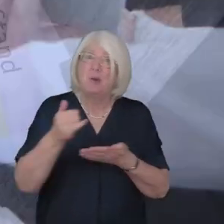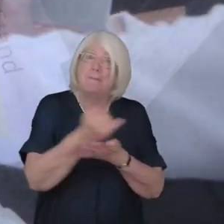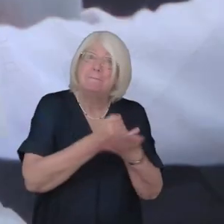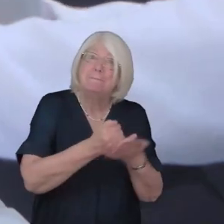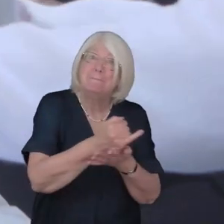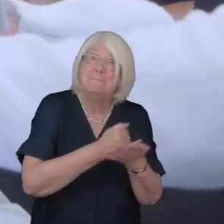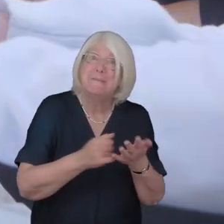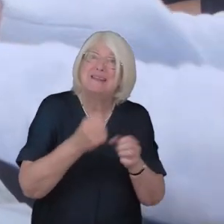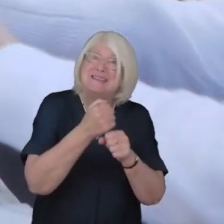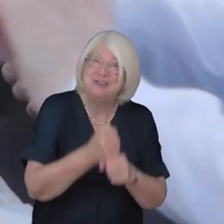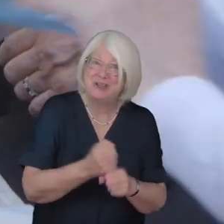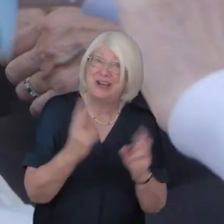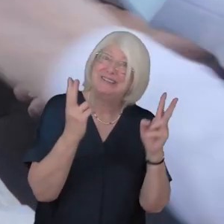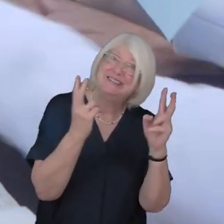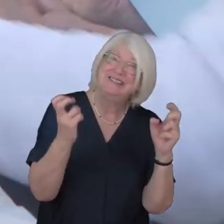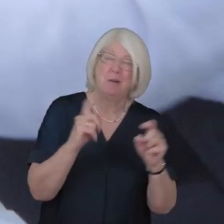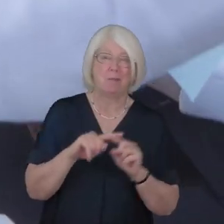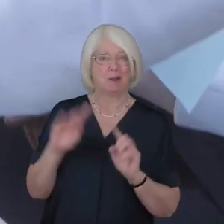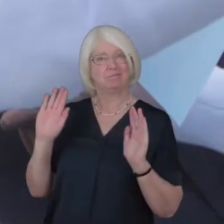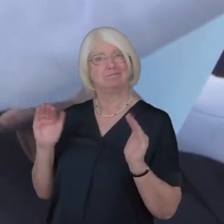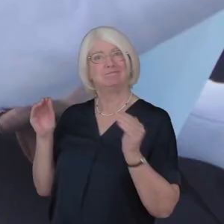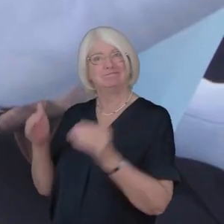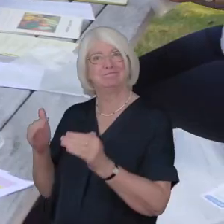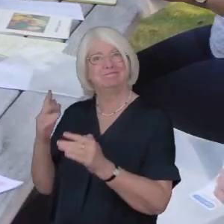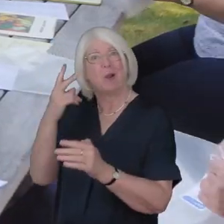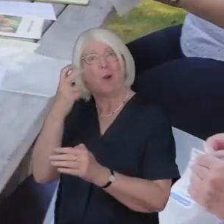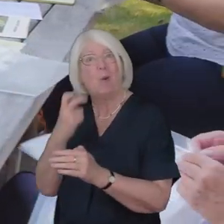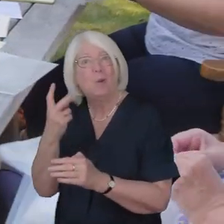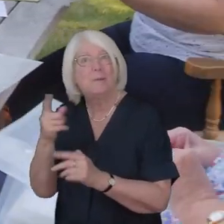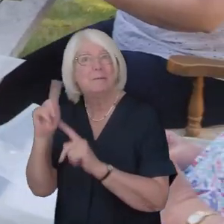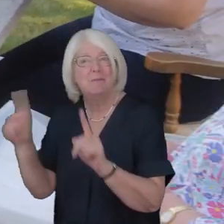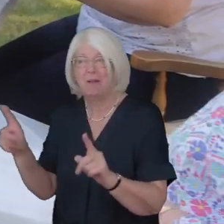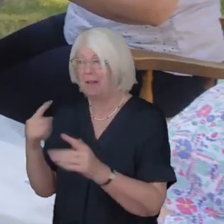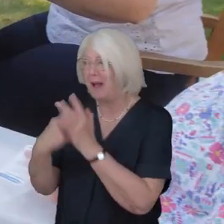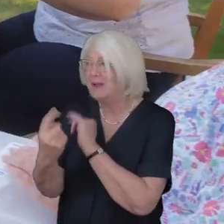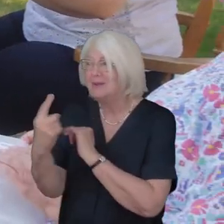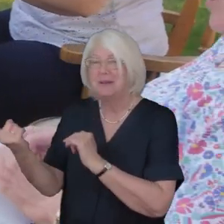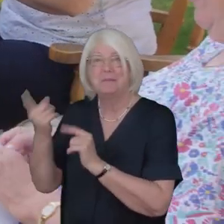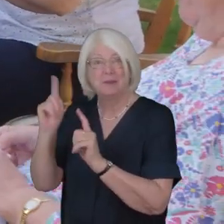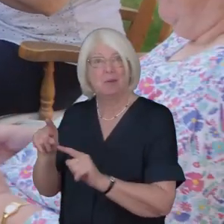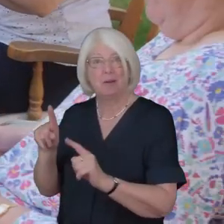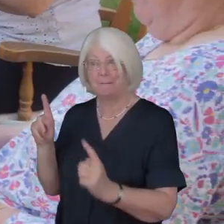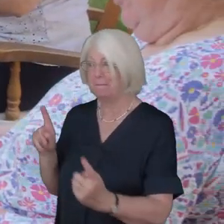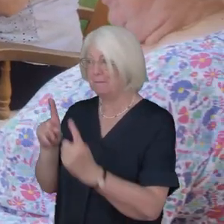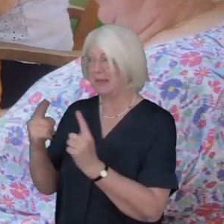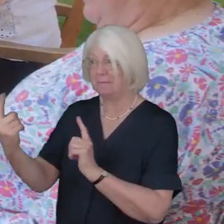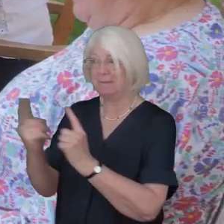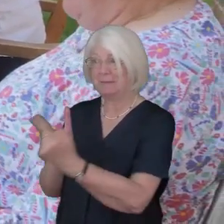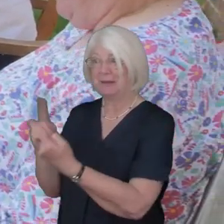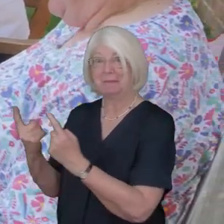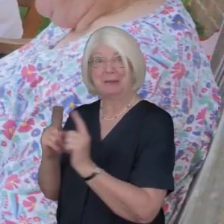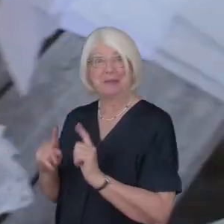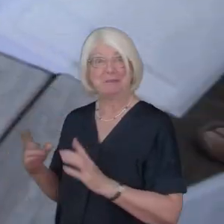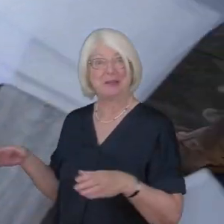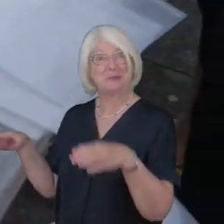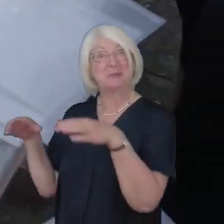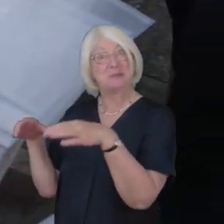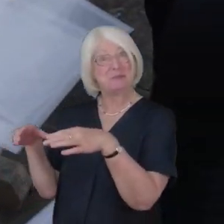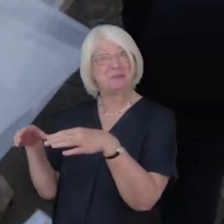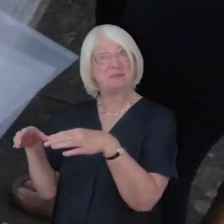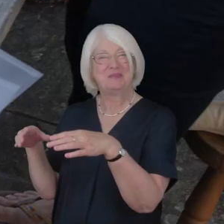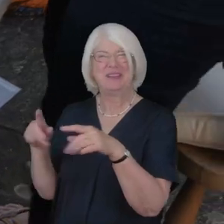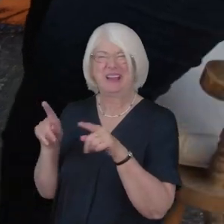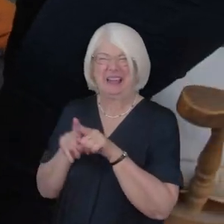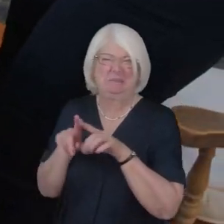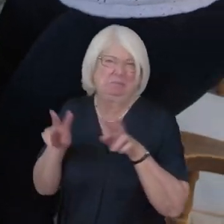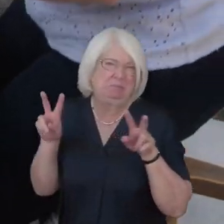but geared specifically for older and isolated people meeting face to face it was a variant of what we